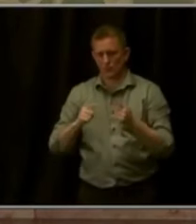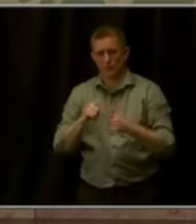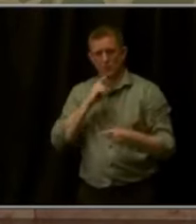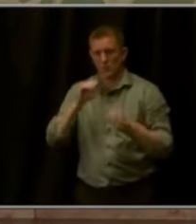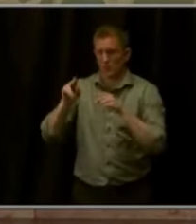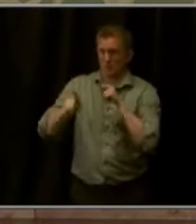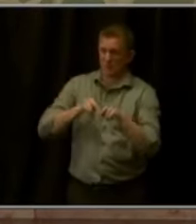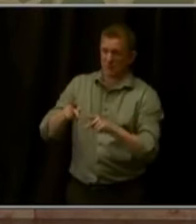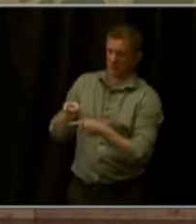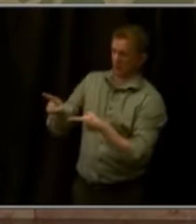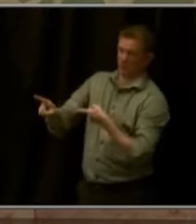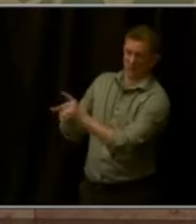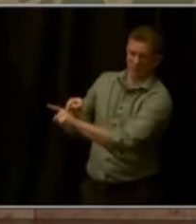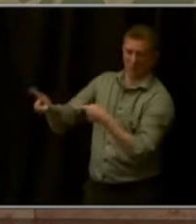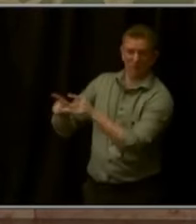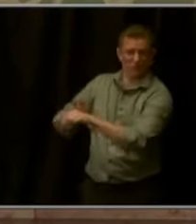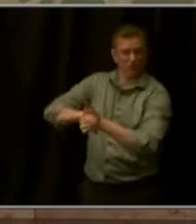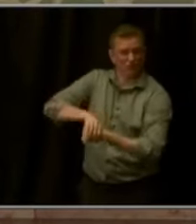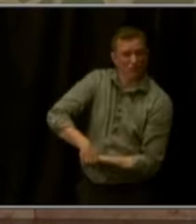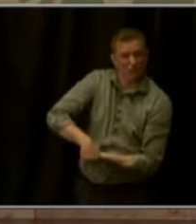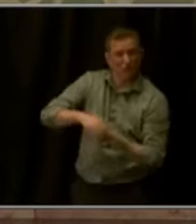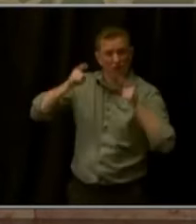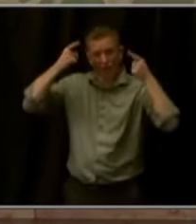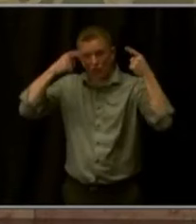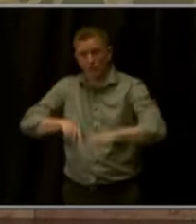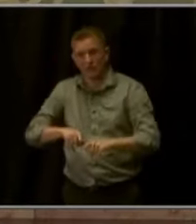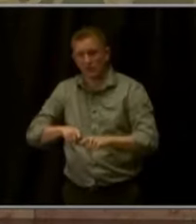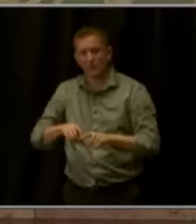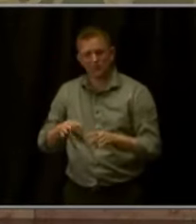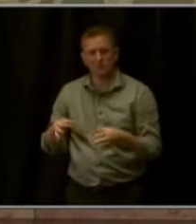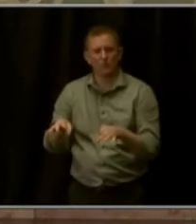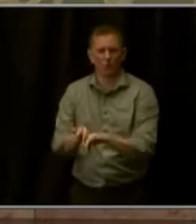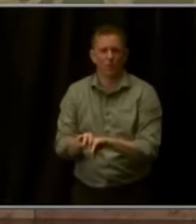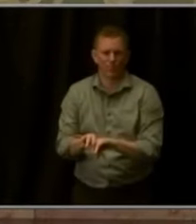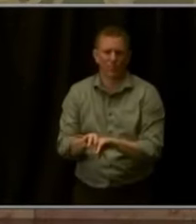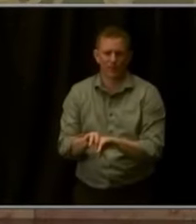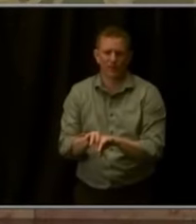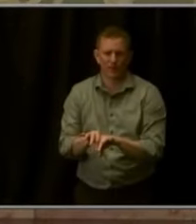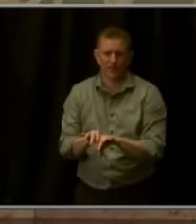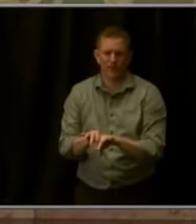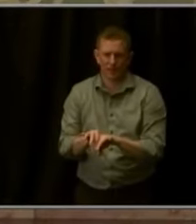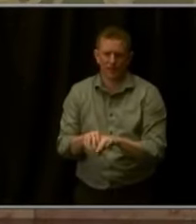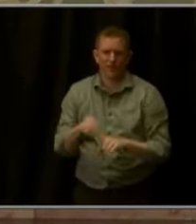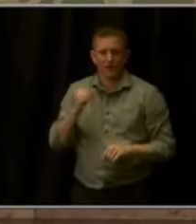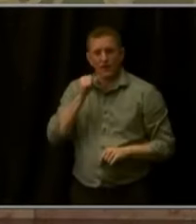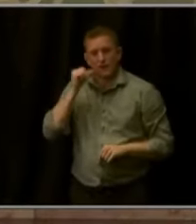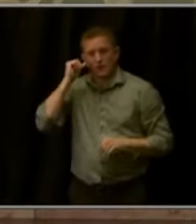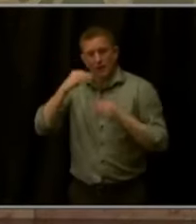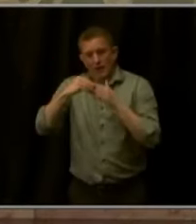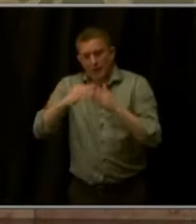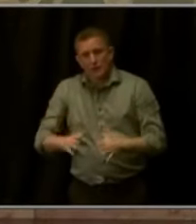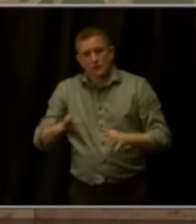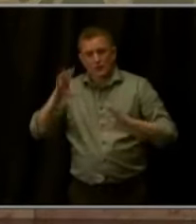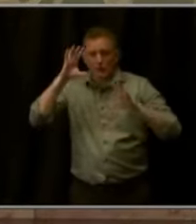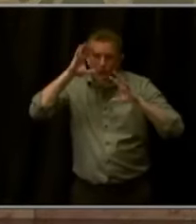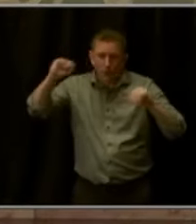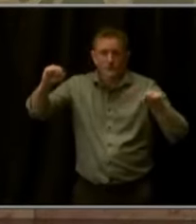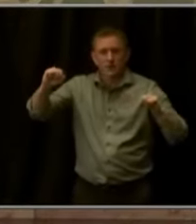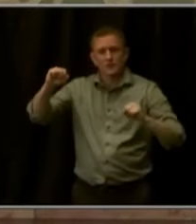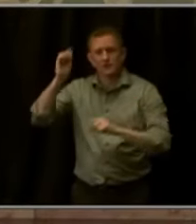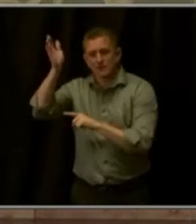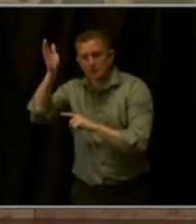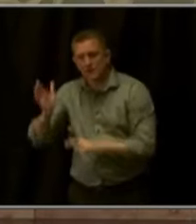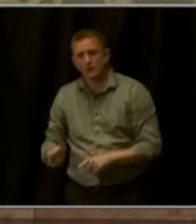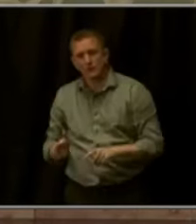It's a very important lesson. As highlighted by our leaders yesterday, President Fenberg, Speaker McCluskey in their opening day